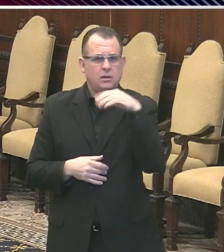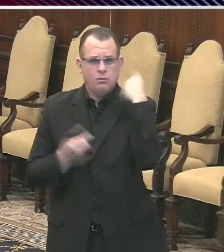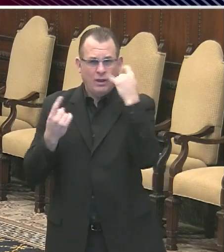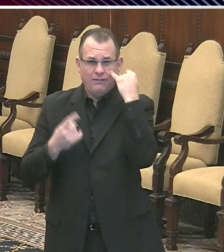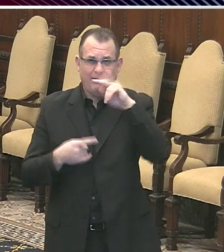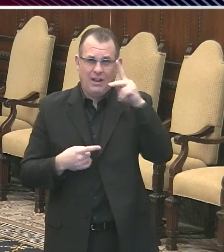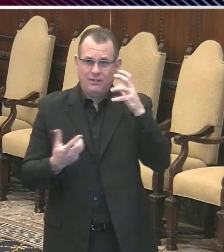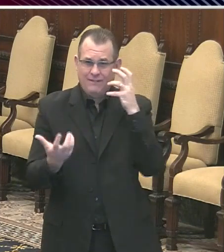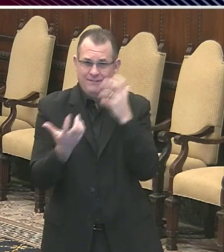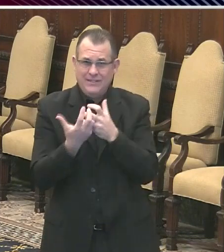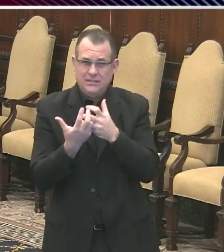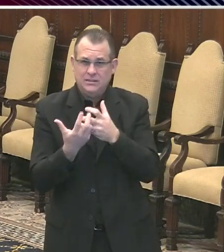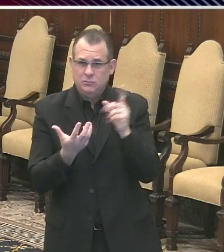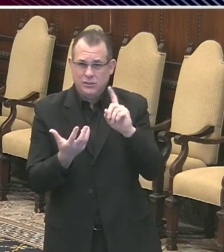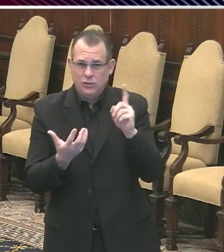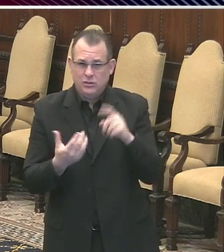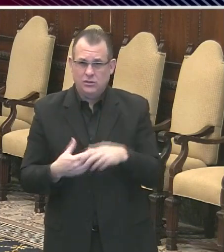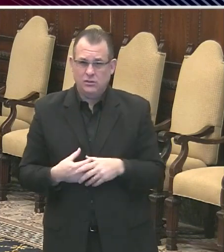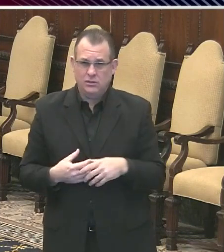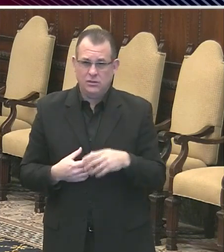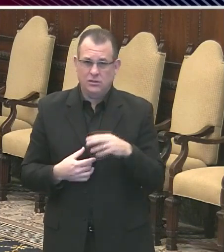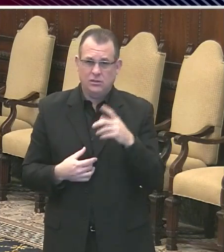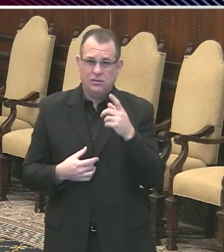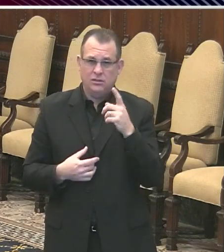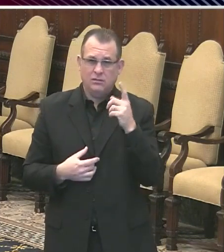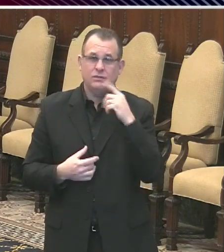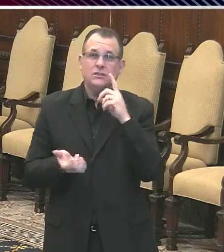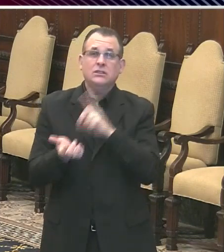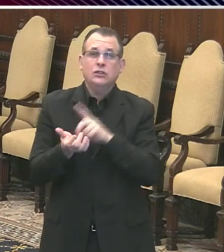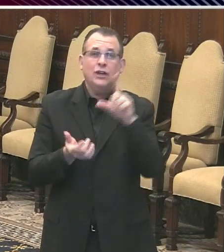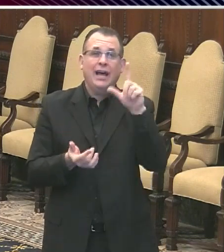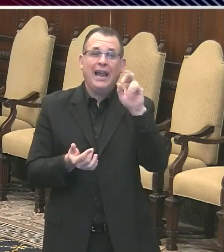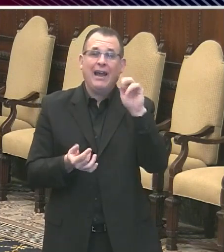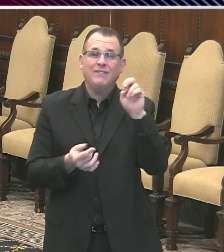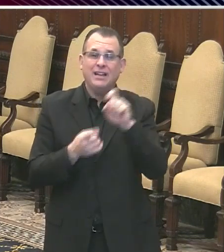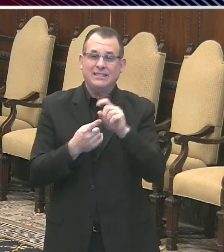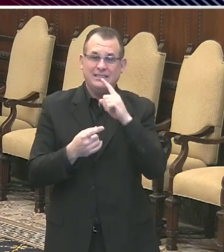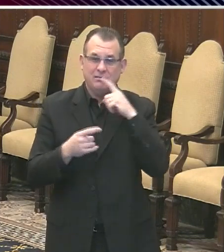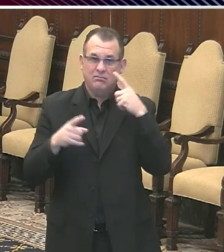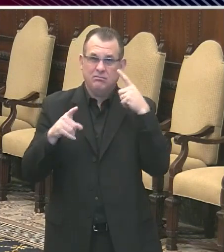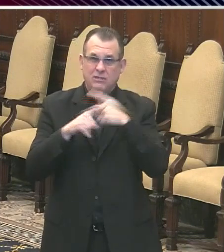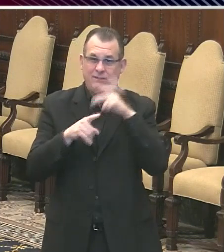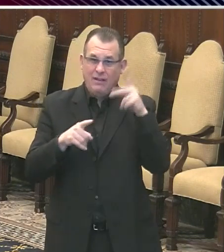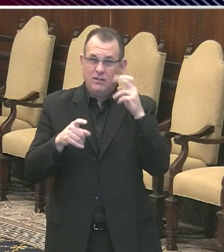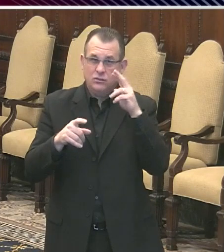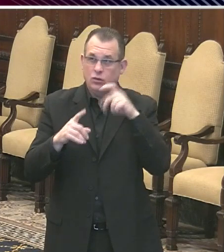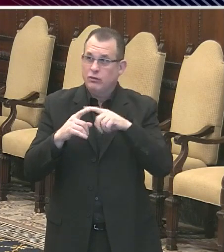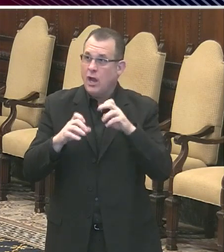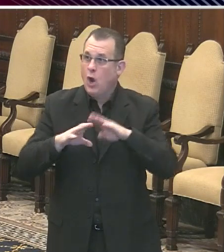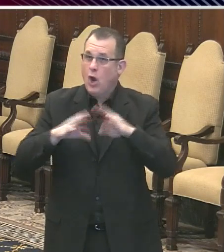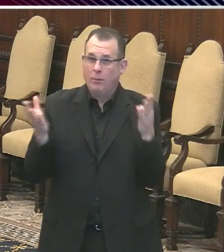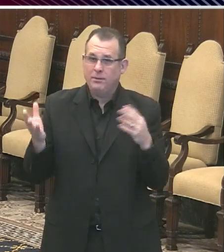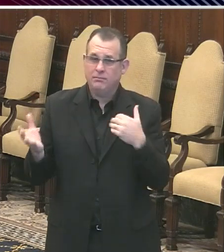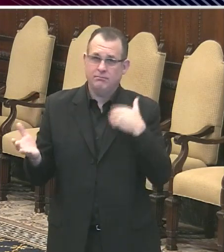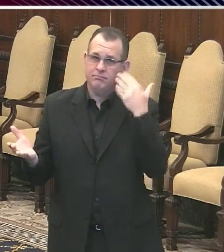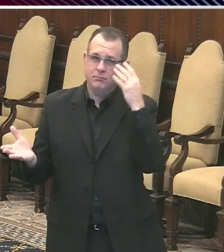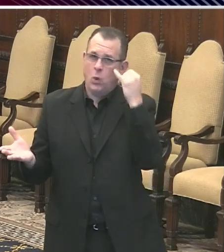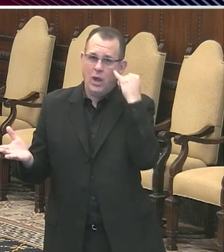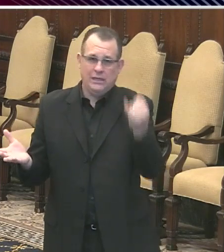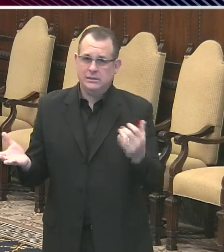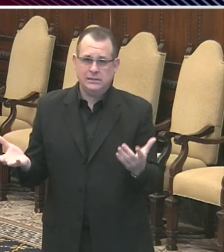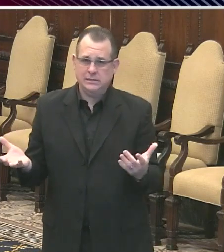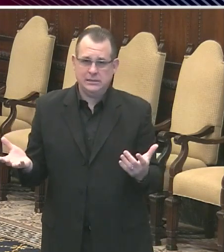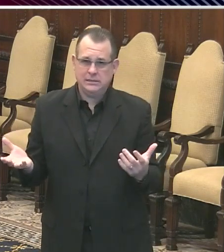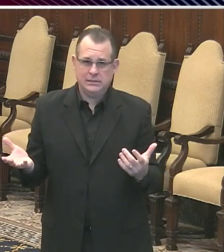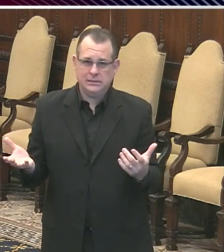Doctor? It's the same thing. You know, we're all following the numbers. That's part of the reason why I read the numbers every day. You know, the virus is following its